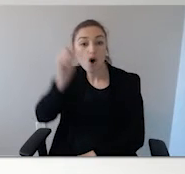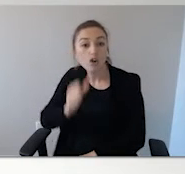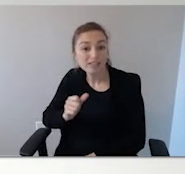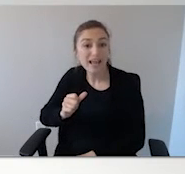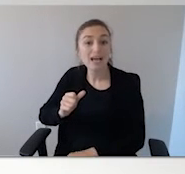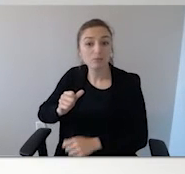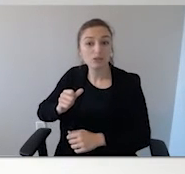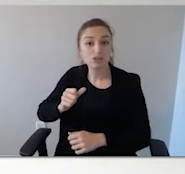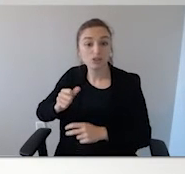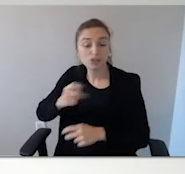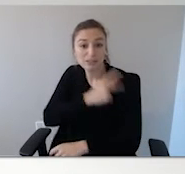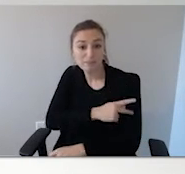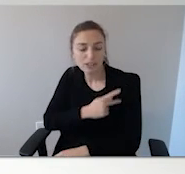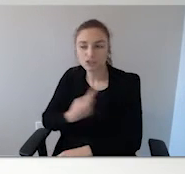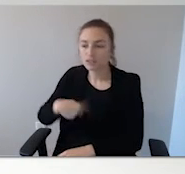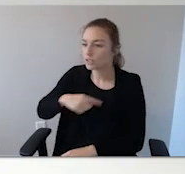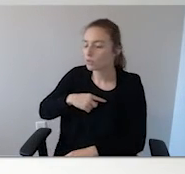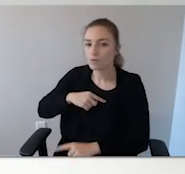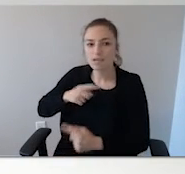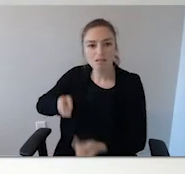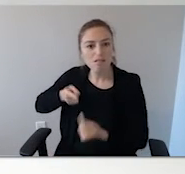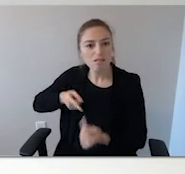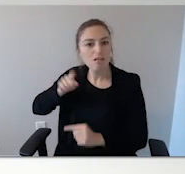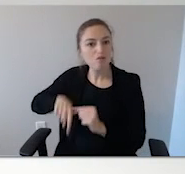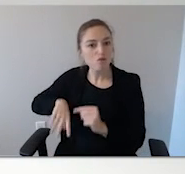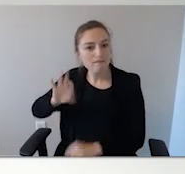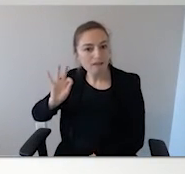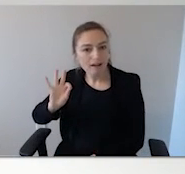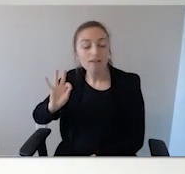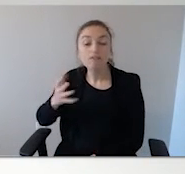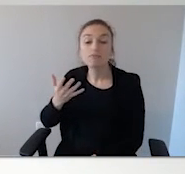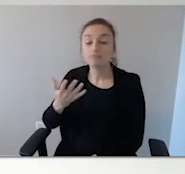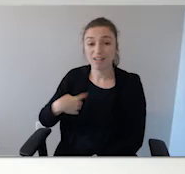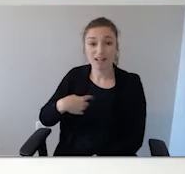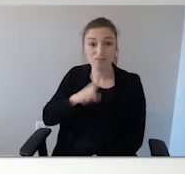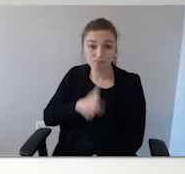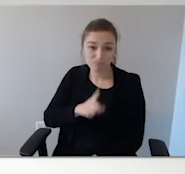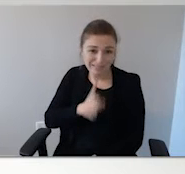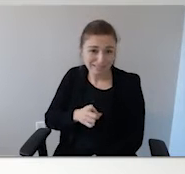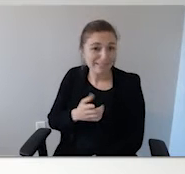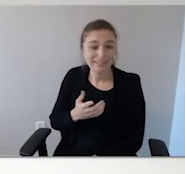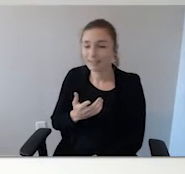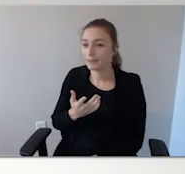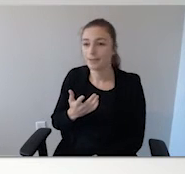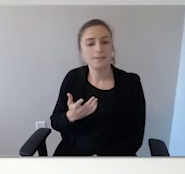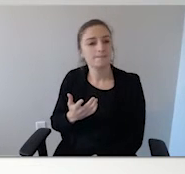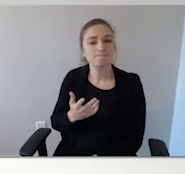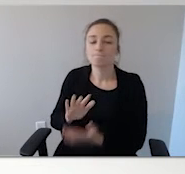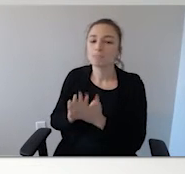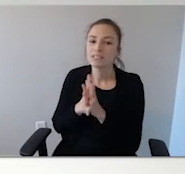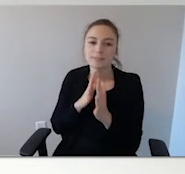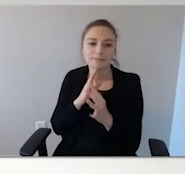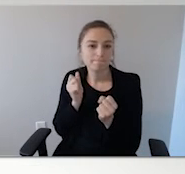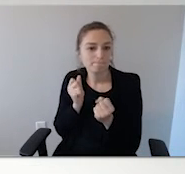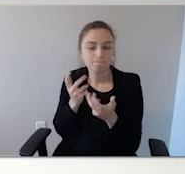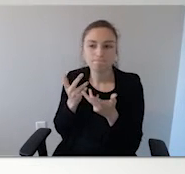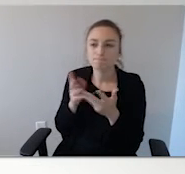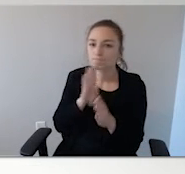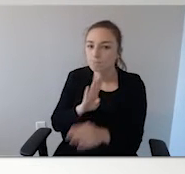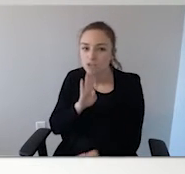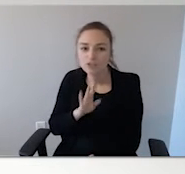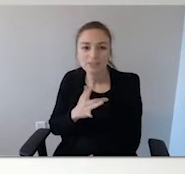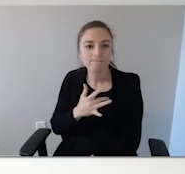we weren't doing a very good job of finding them. And I really was getting a little tired and